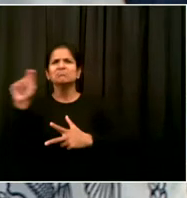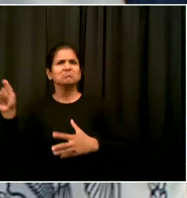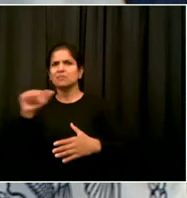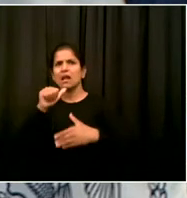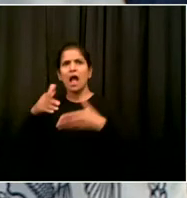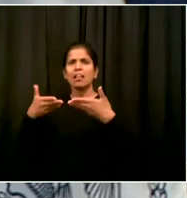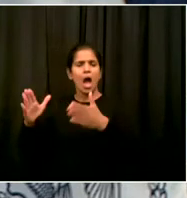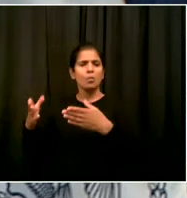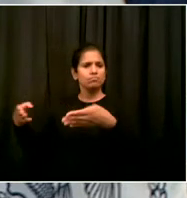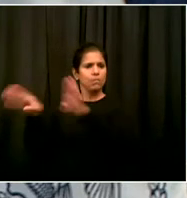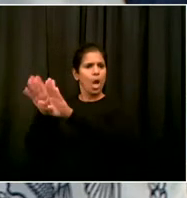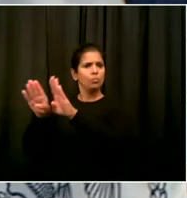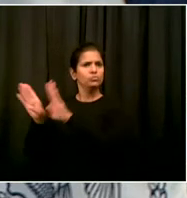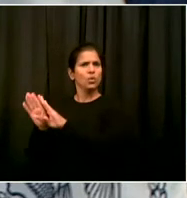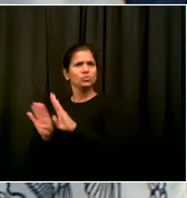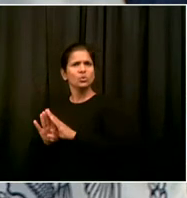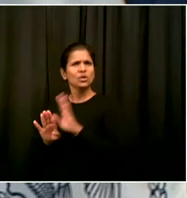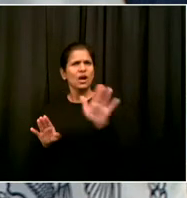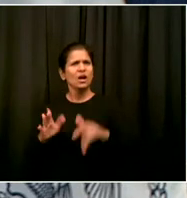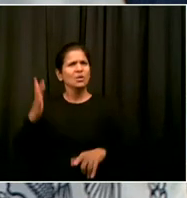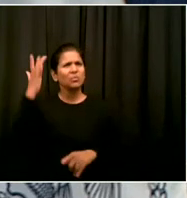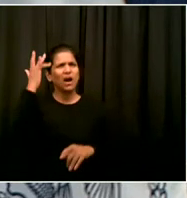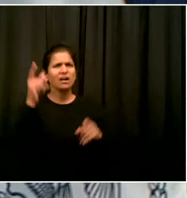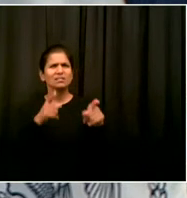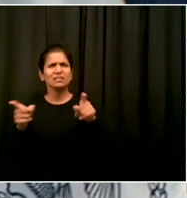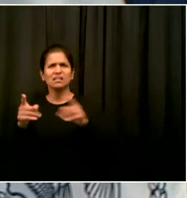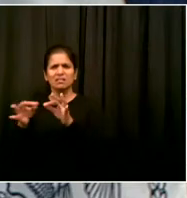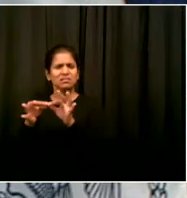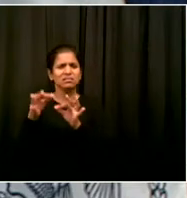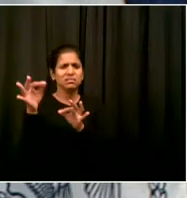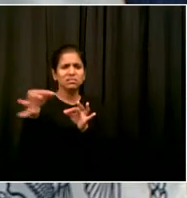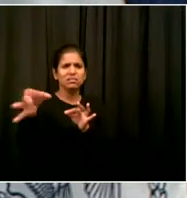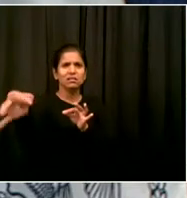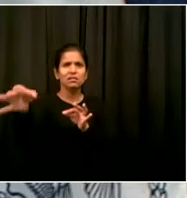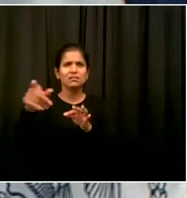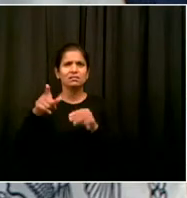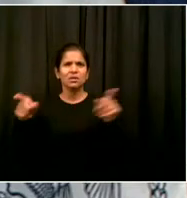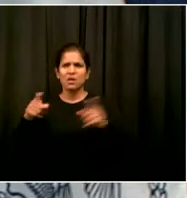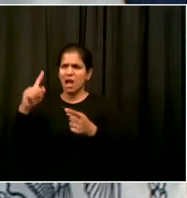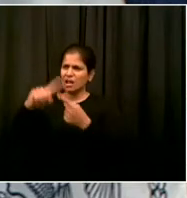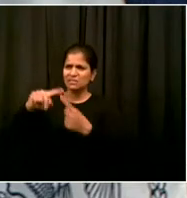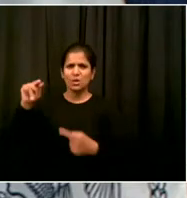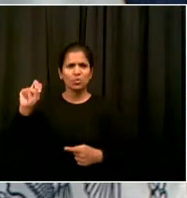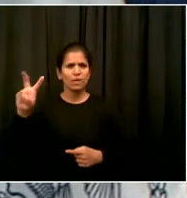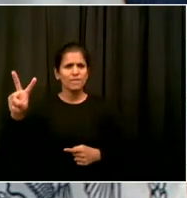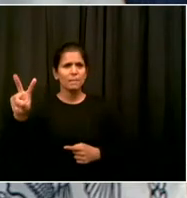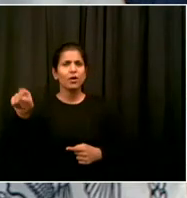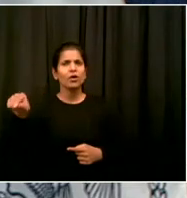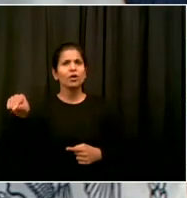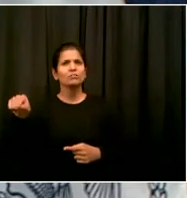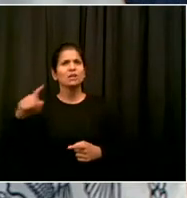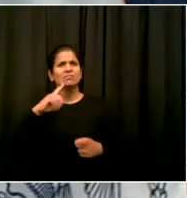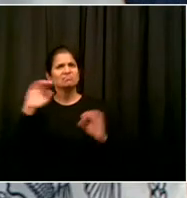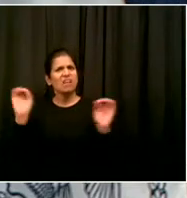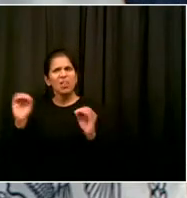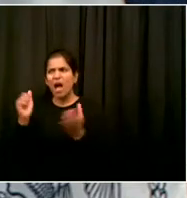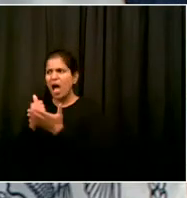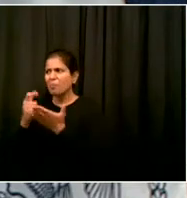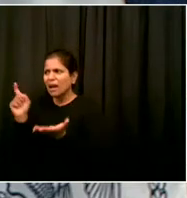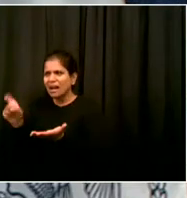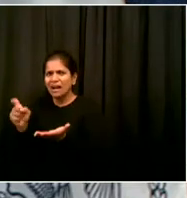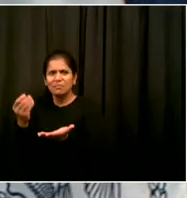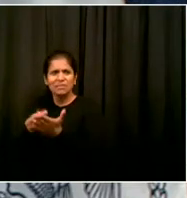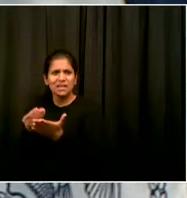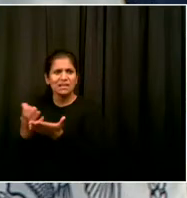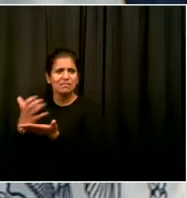out a solution other than just to say they have to remain closed. I disagree with your assessment. There's tons of urgency,